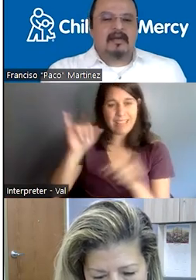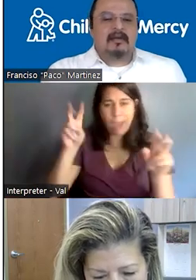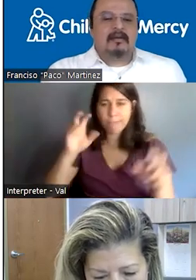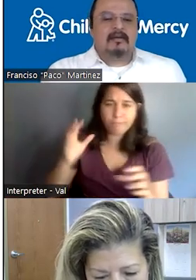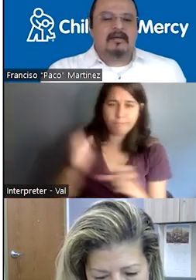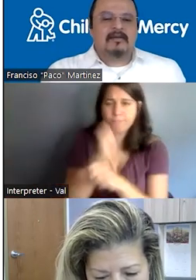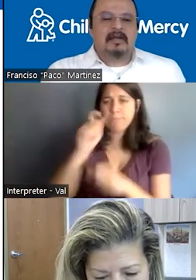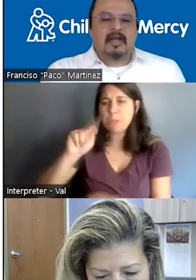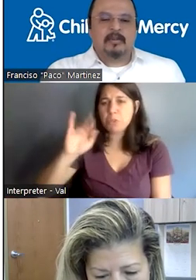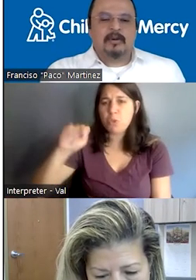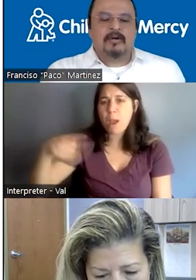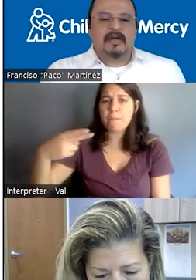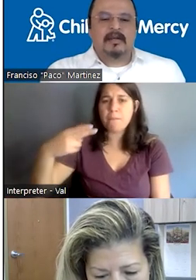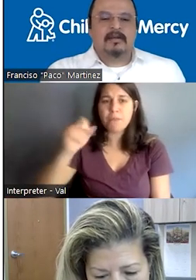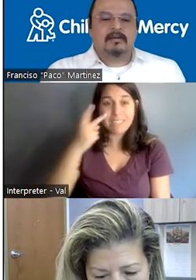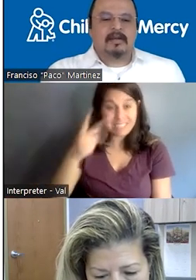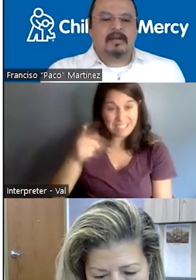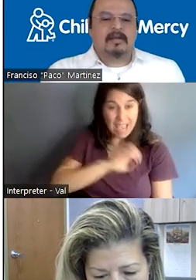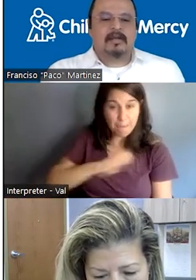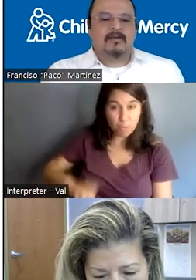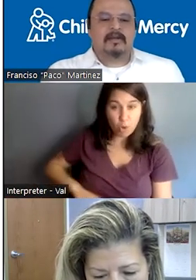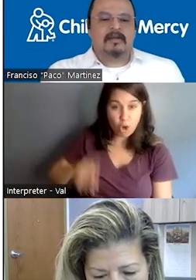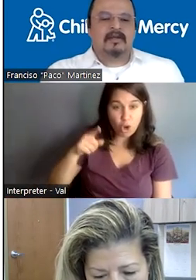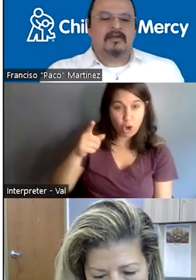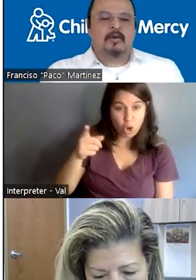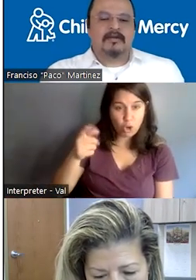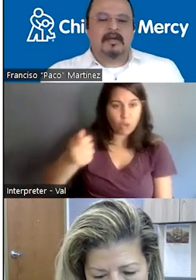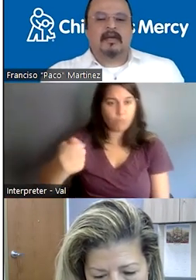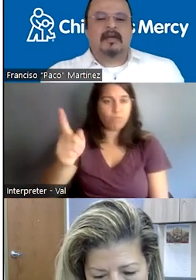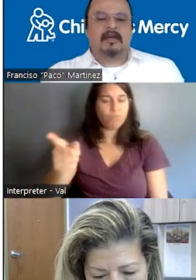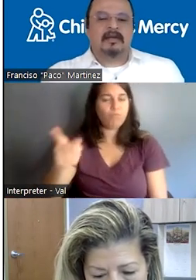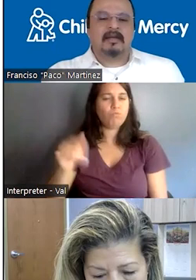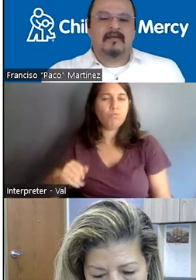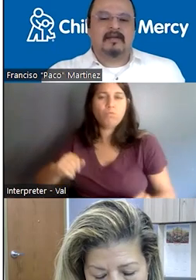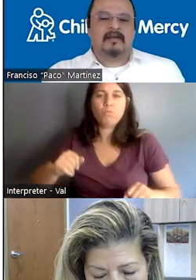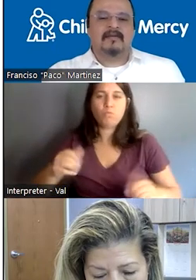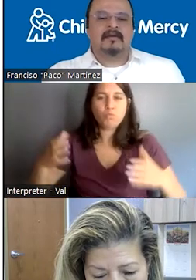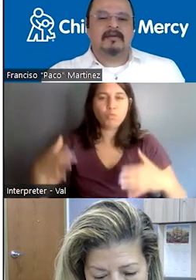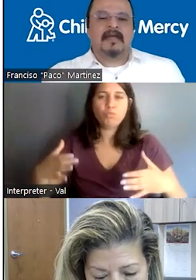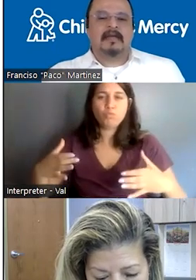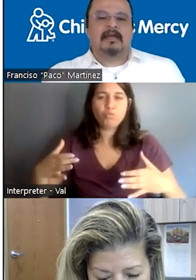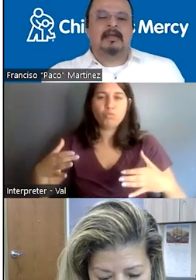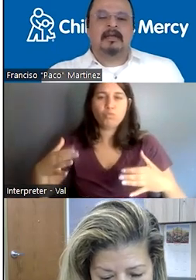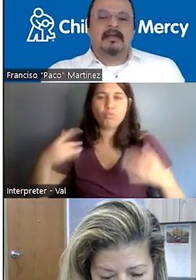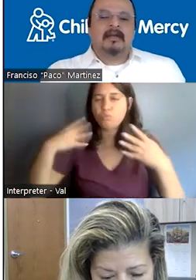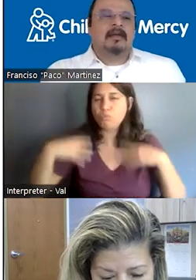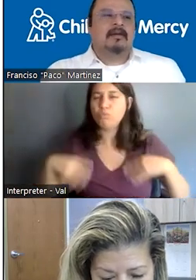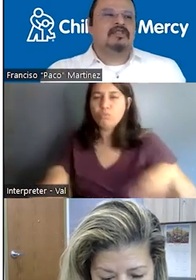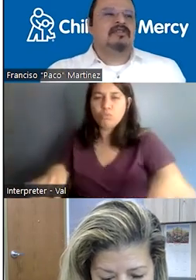there's, there's the emperor, right? And he is in his quadriga and he has this Nike,